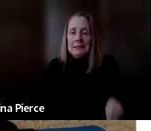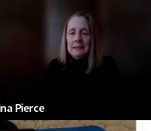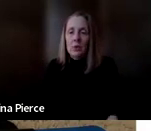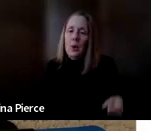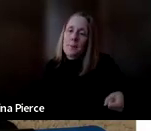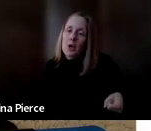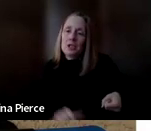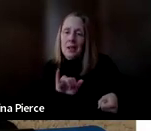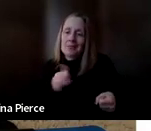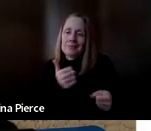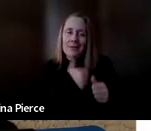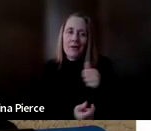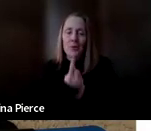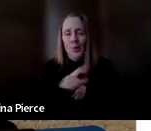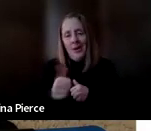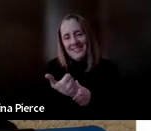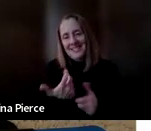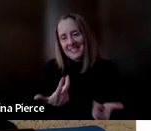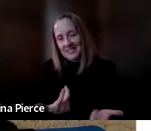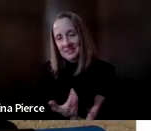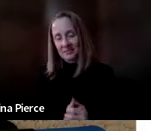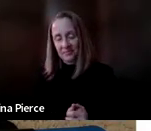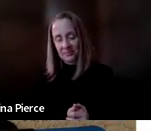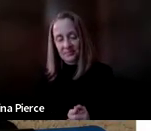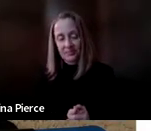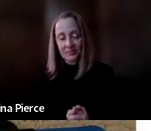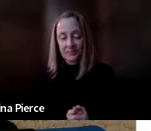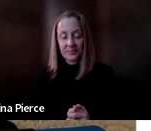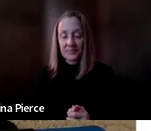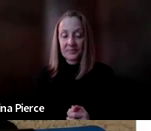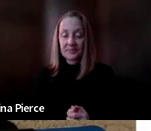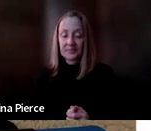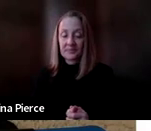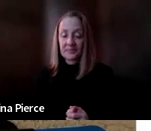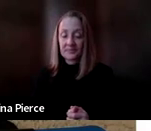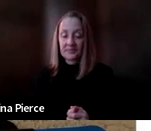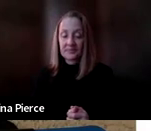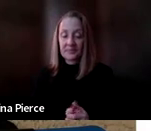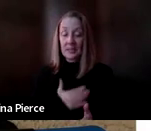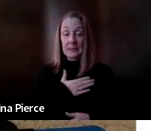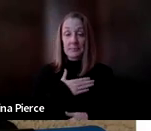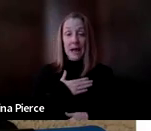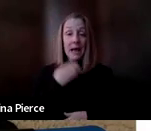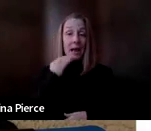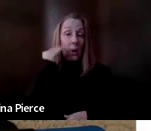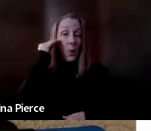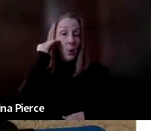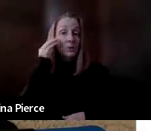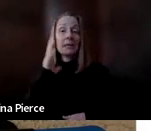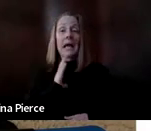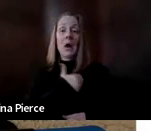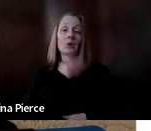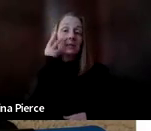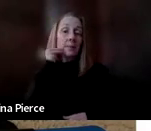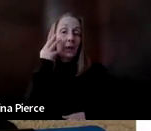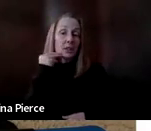like everybody else's phone does. So that is a little smidgen of information about my household and our experience with AAC and